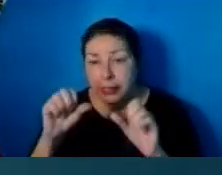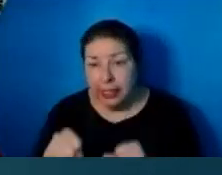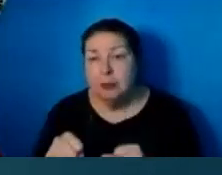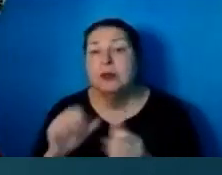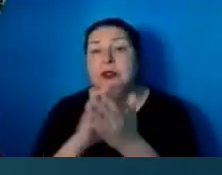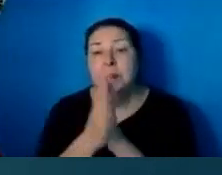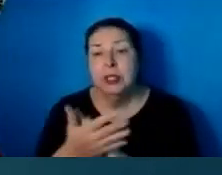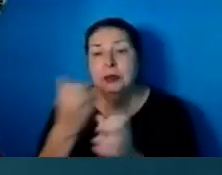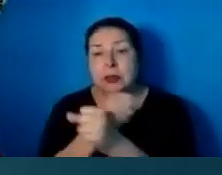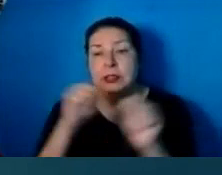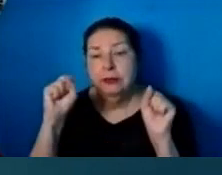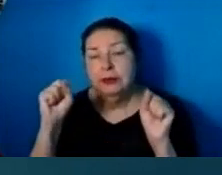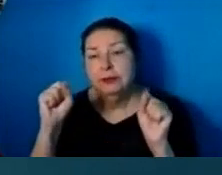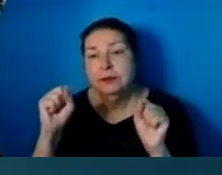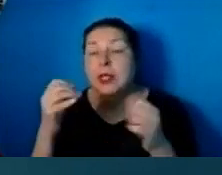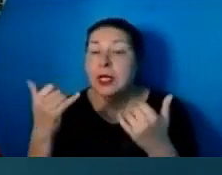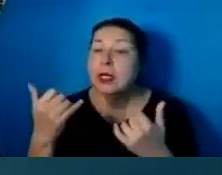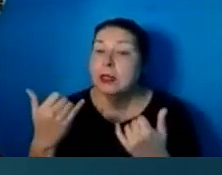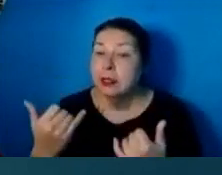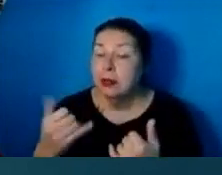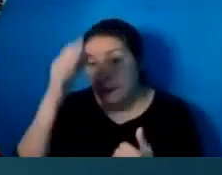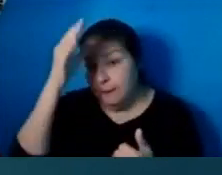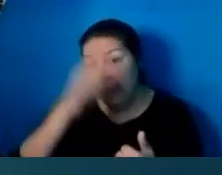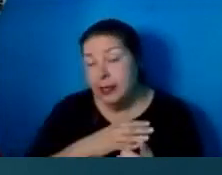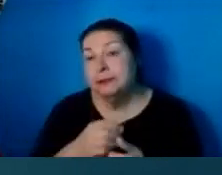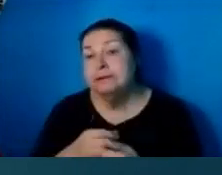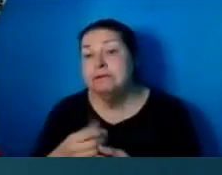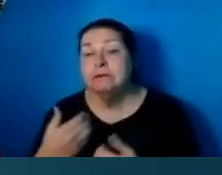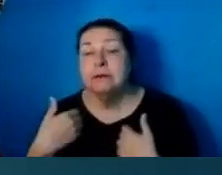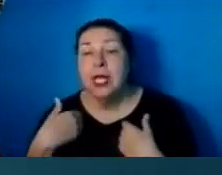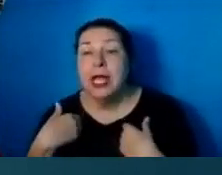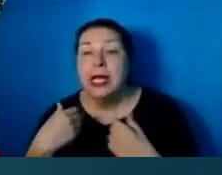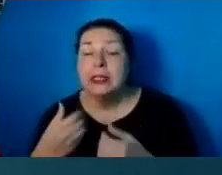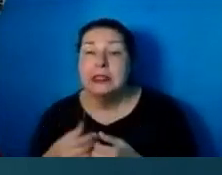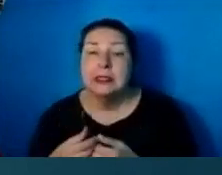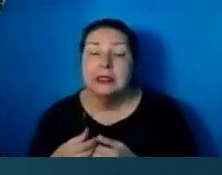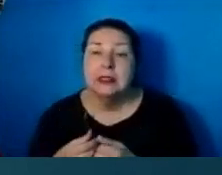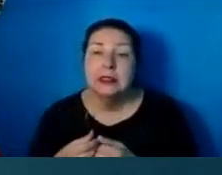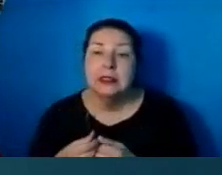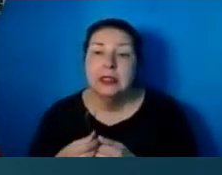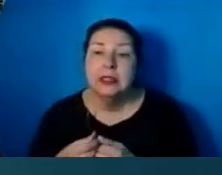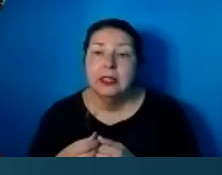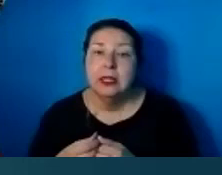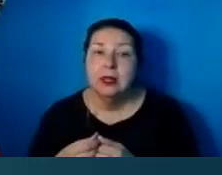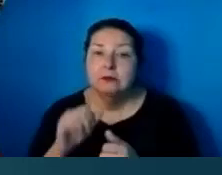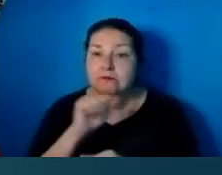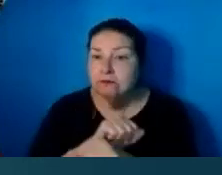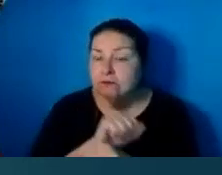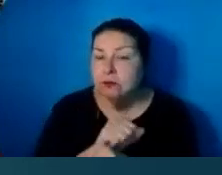Now, man does have a role in this.